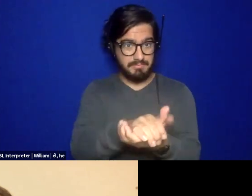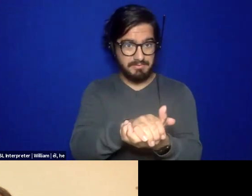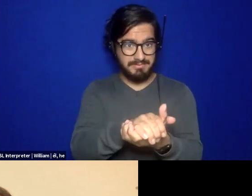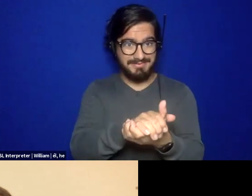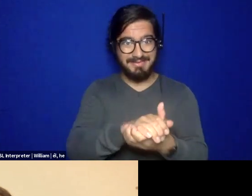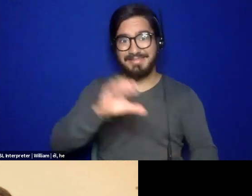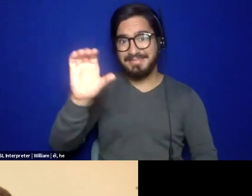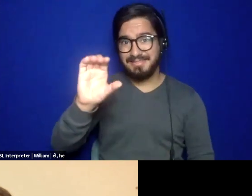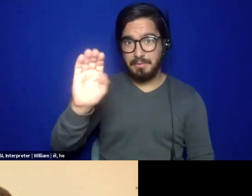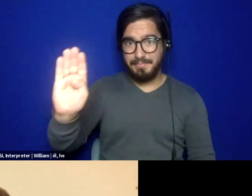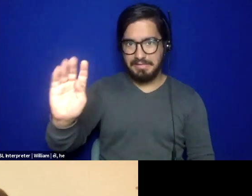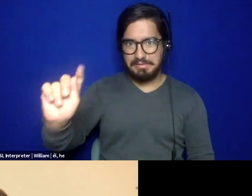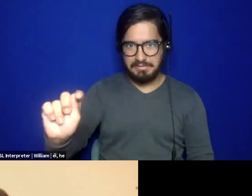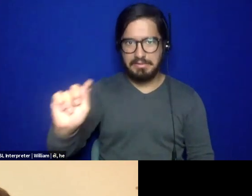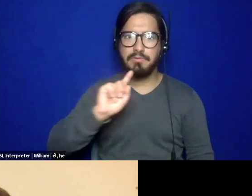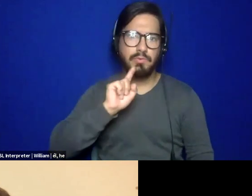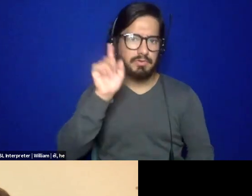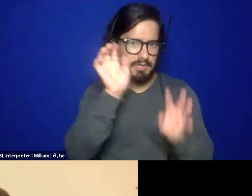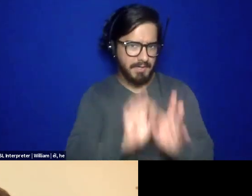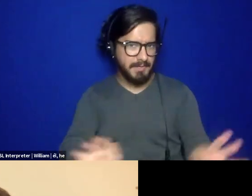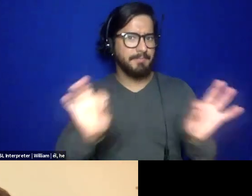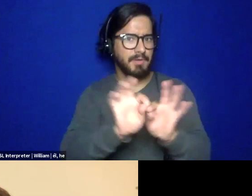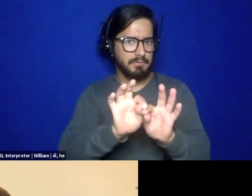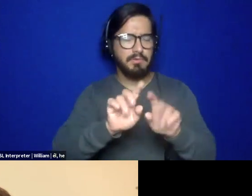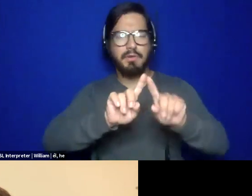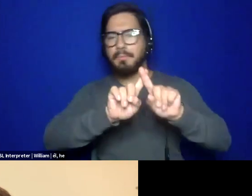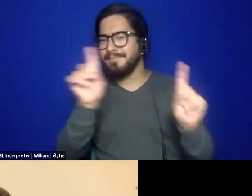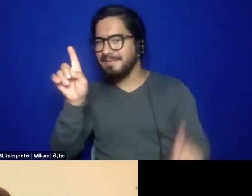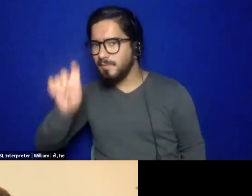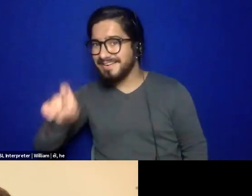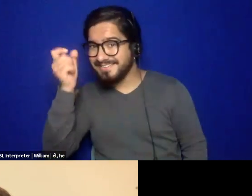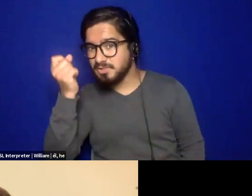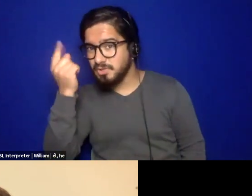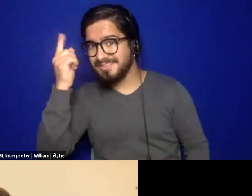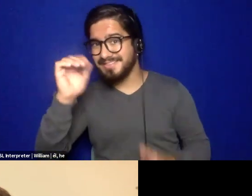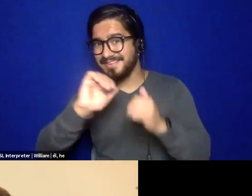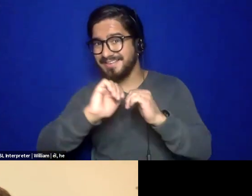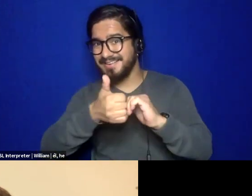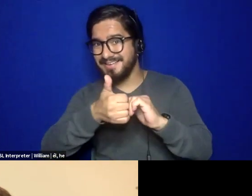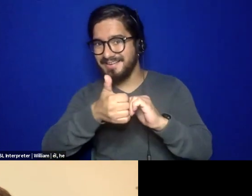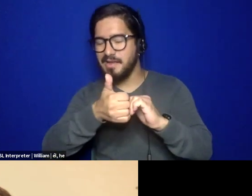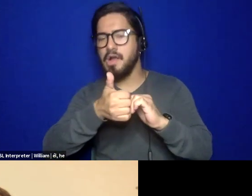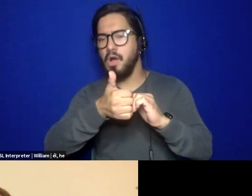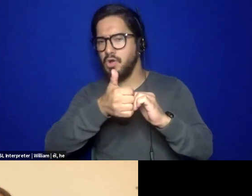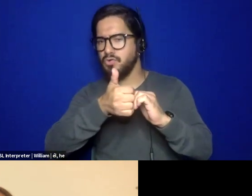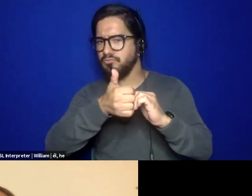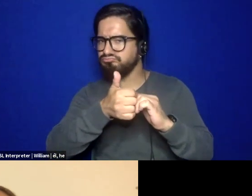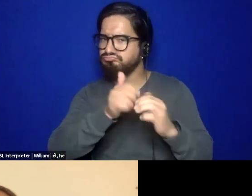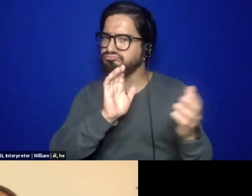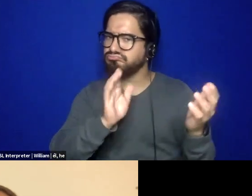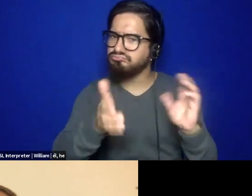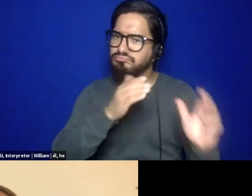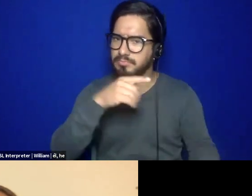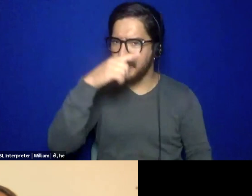I think that's important. However, we have to understand how that shows up for black and brown and indigenous people,